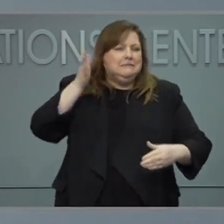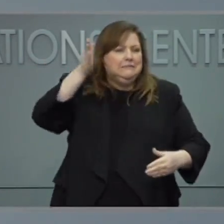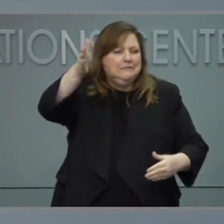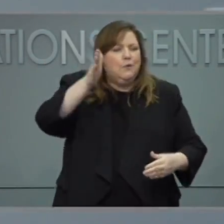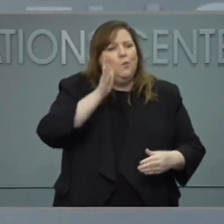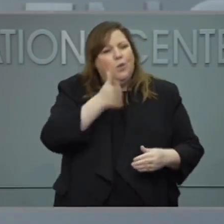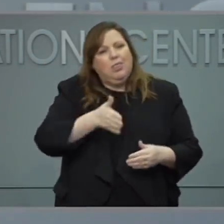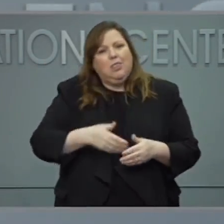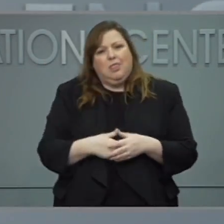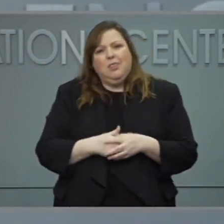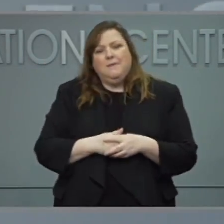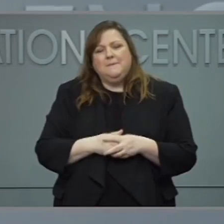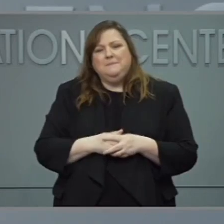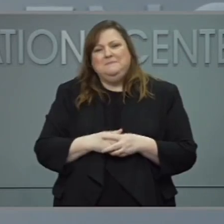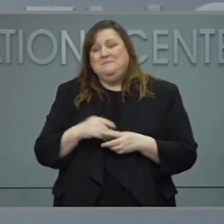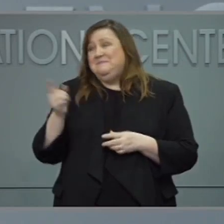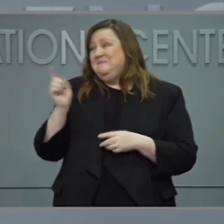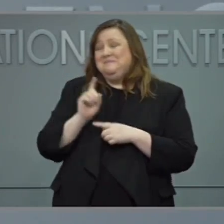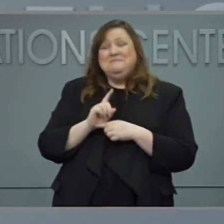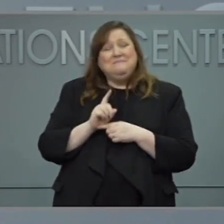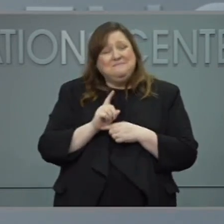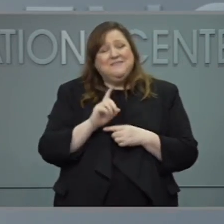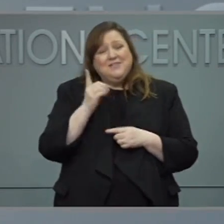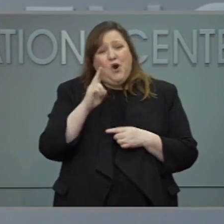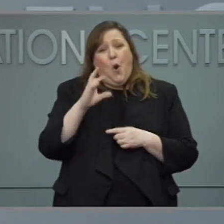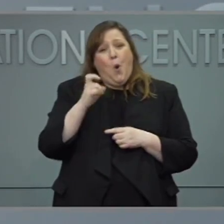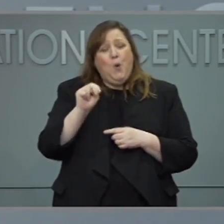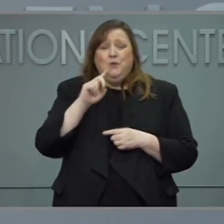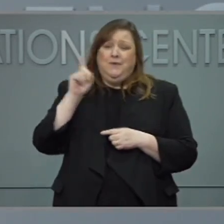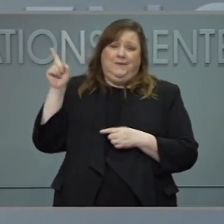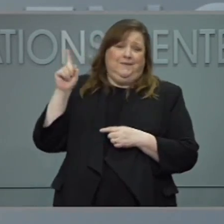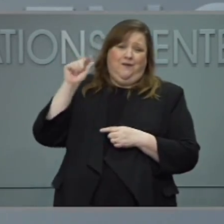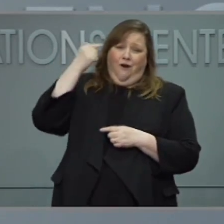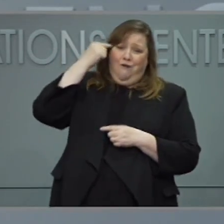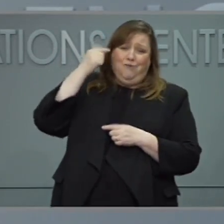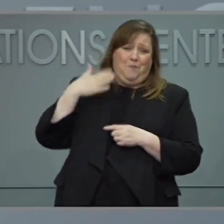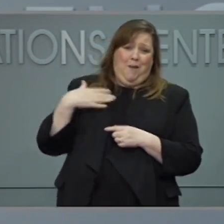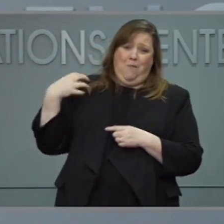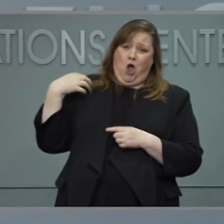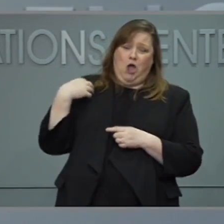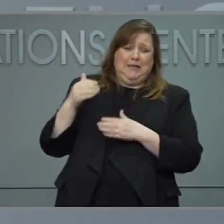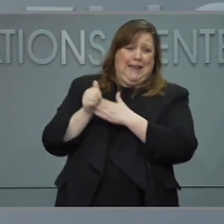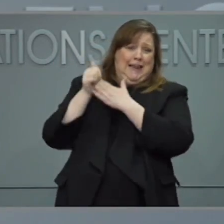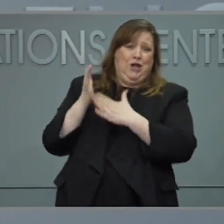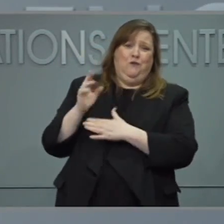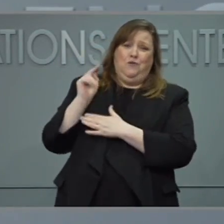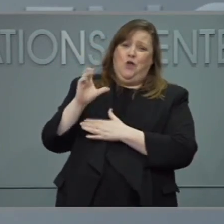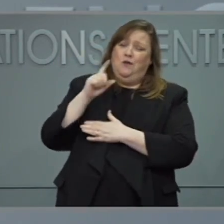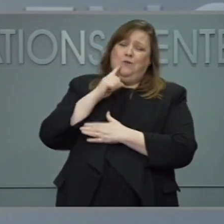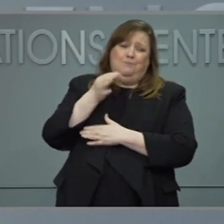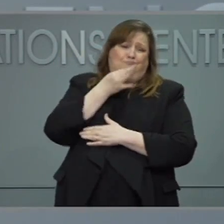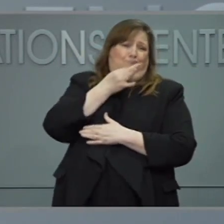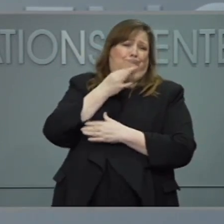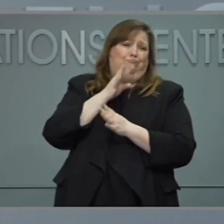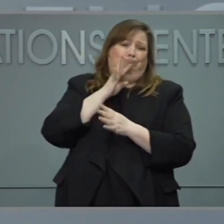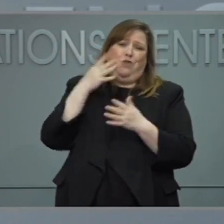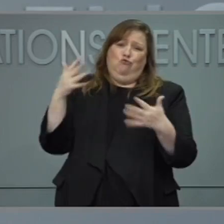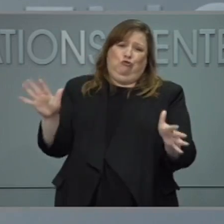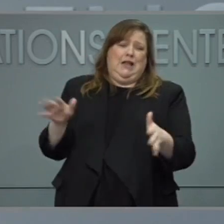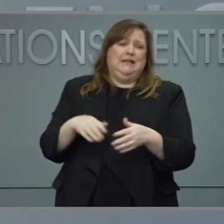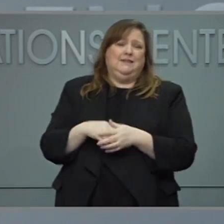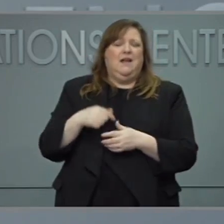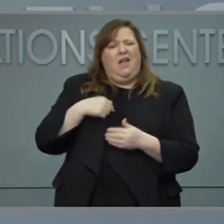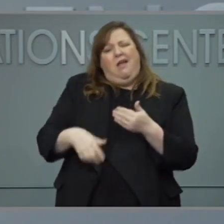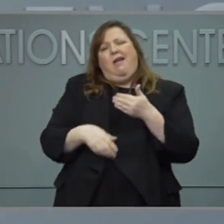Well, I couldn't say it better than my boss and the governor and the leader of our state. But just to add that, you know, this is a virus that has been with